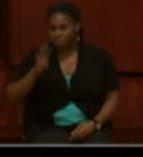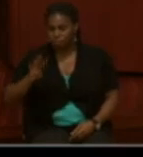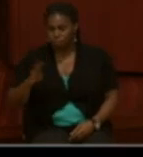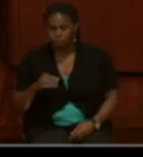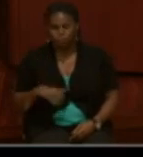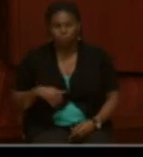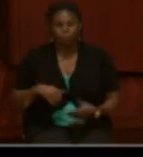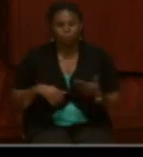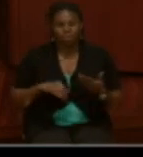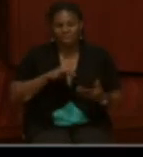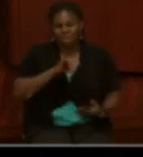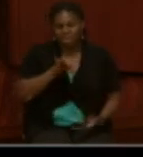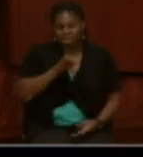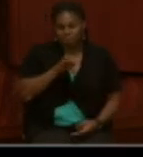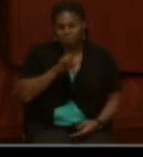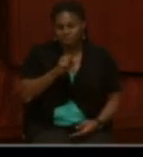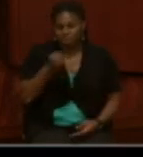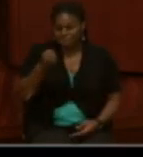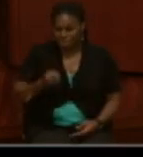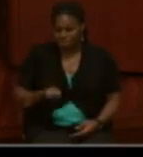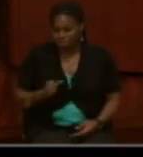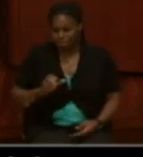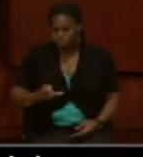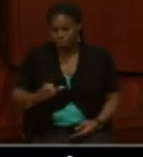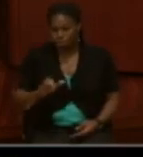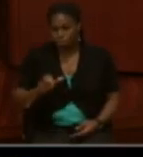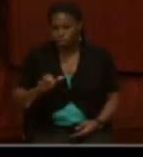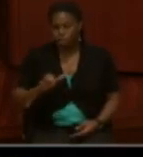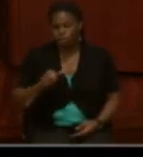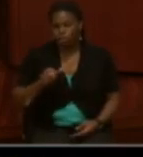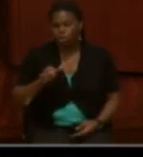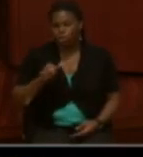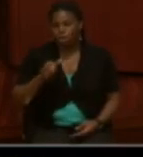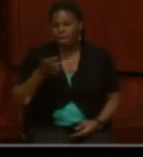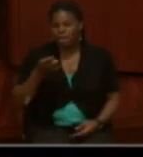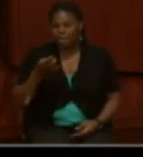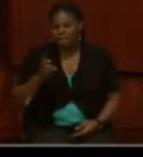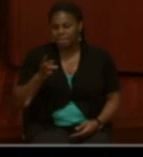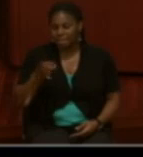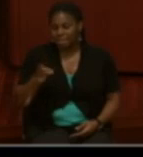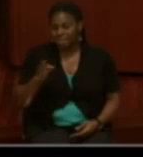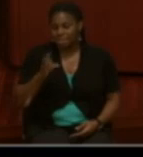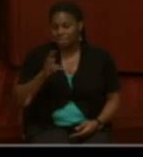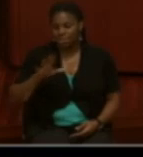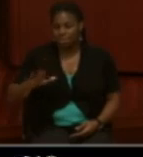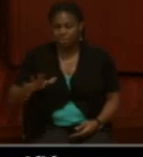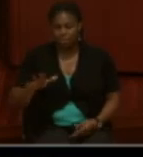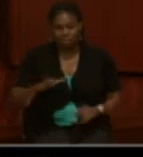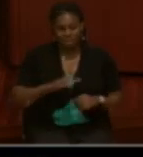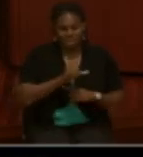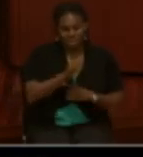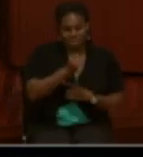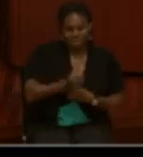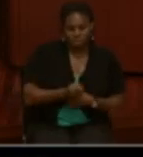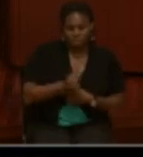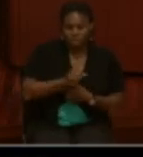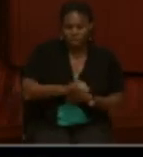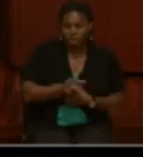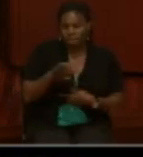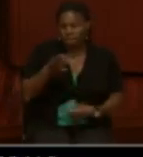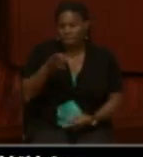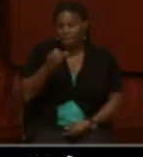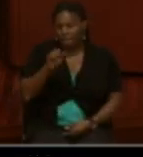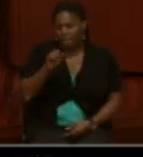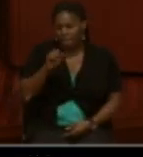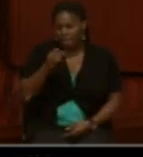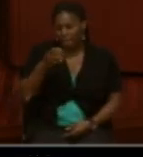Skirmish on James Island, South Carolina, February 20, 1865. On the raid to Camden, South Carolina, April 17,